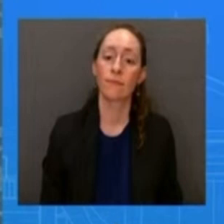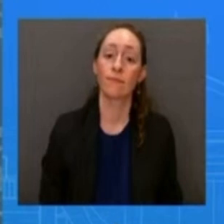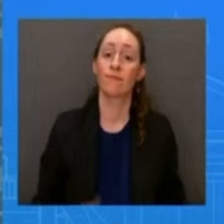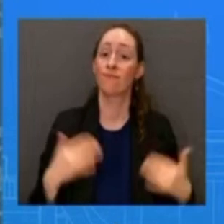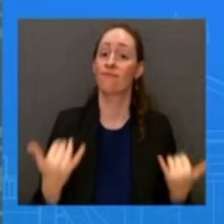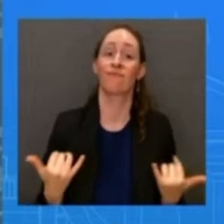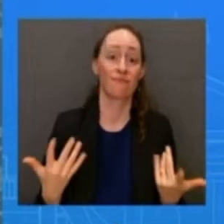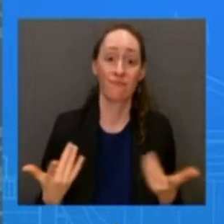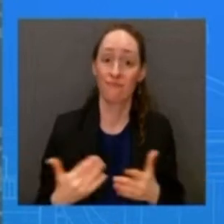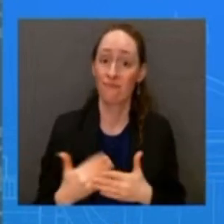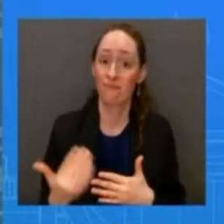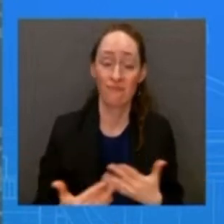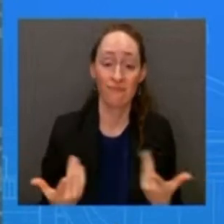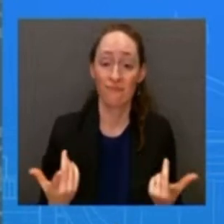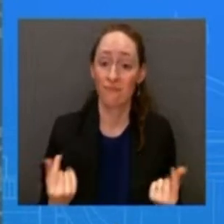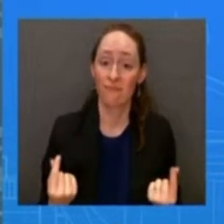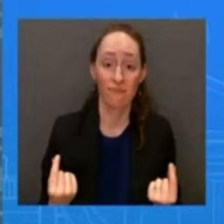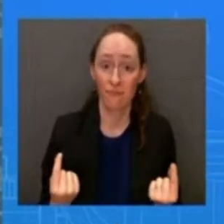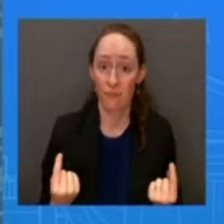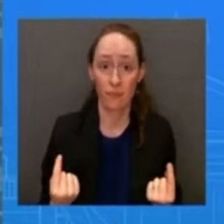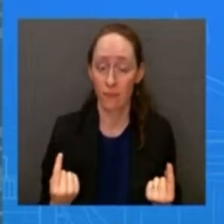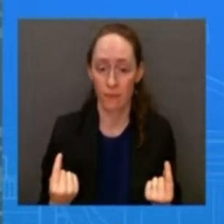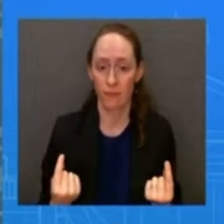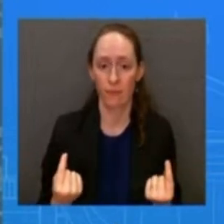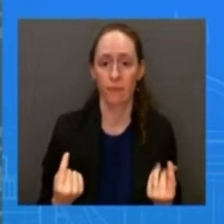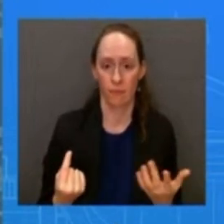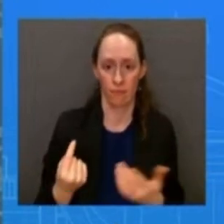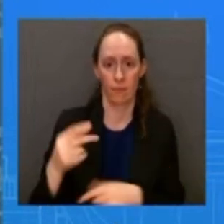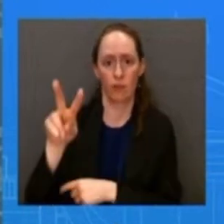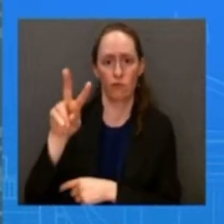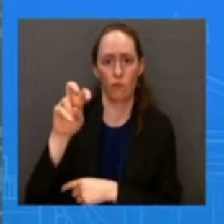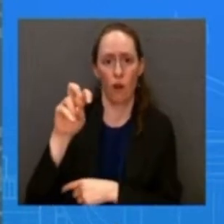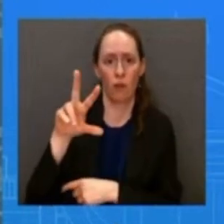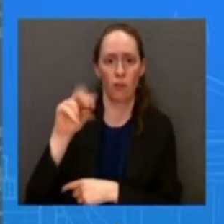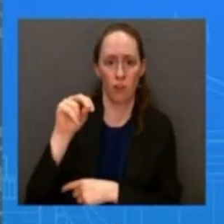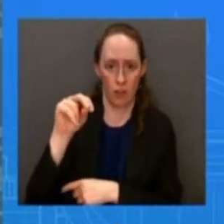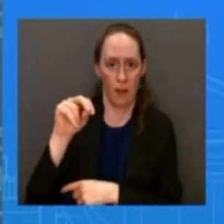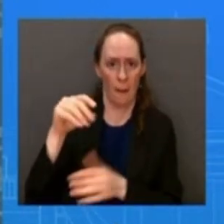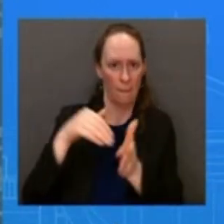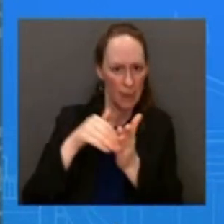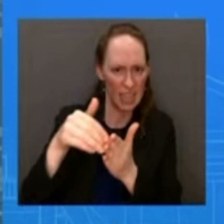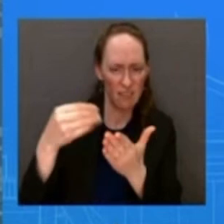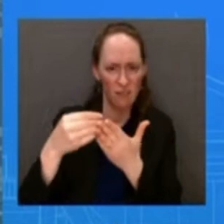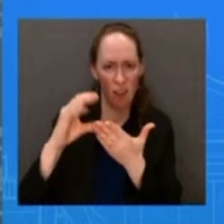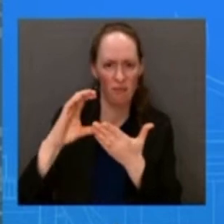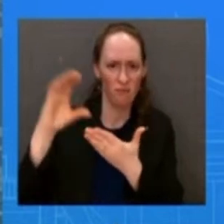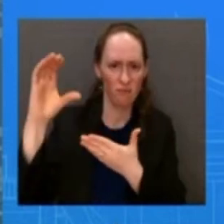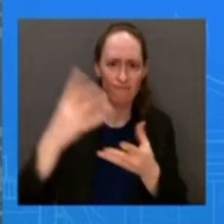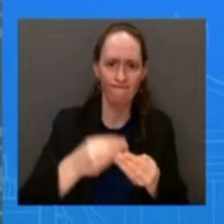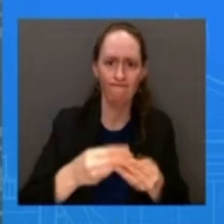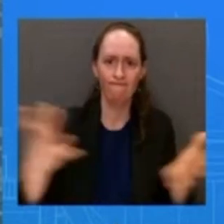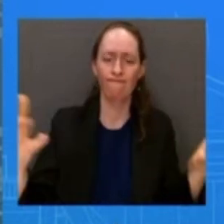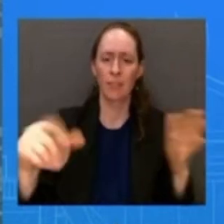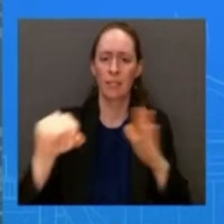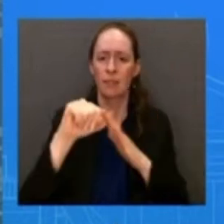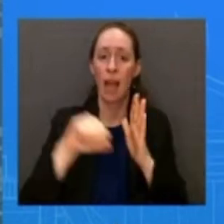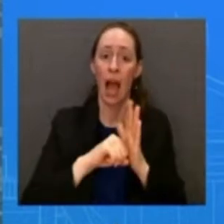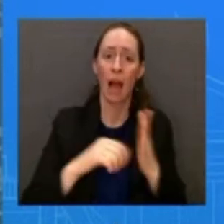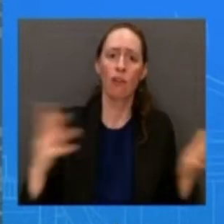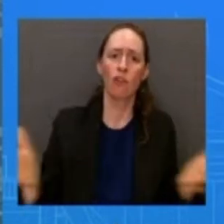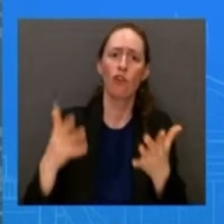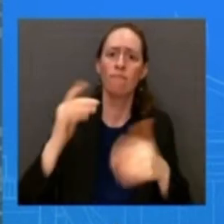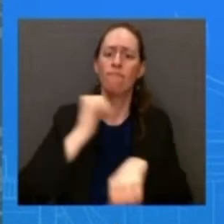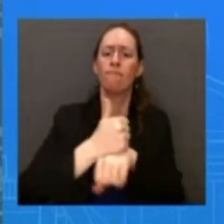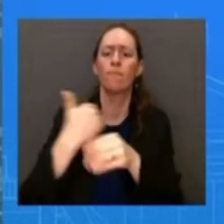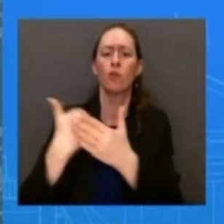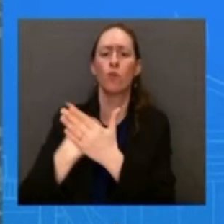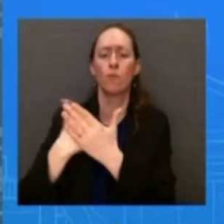49 states and territories to create and implement crisis intervention projects like red flag programs mental health